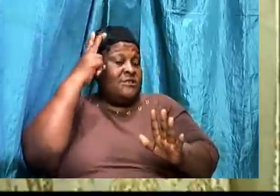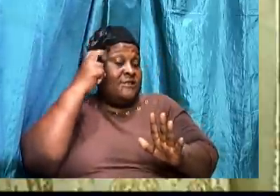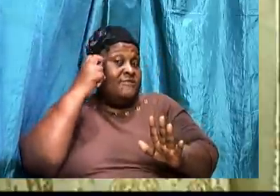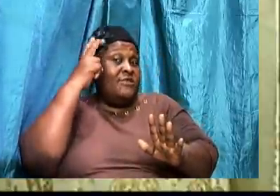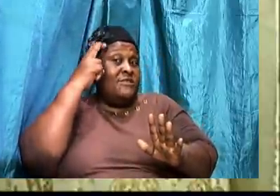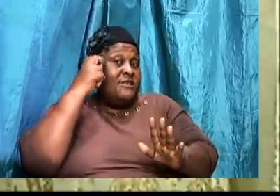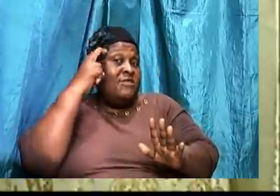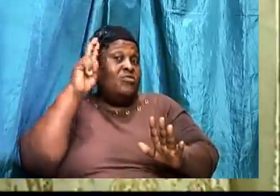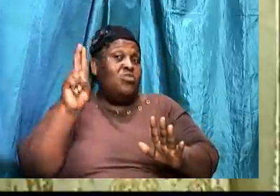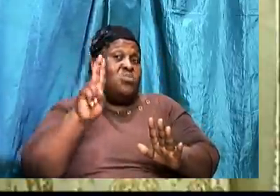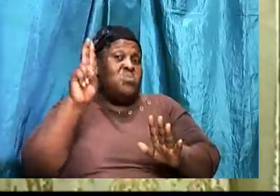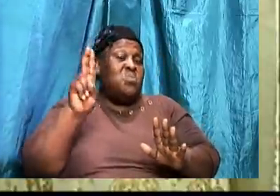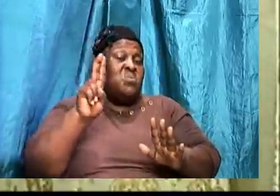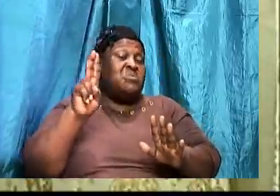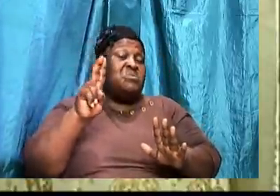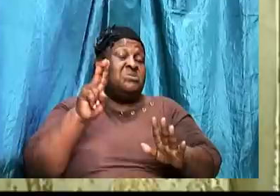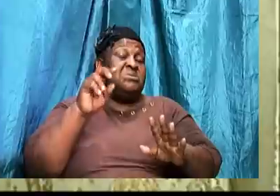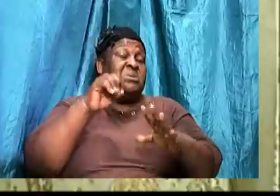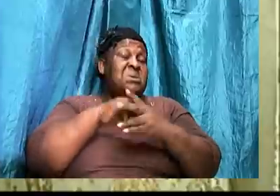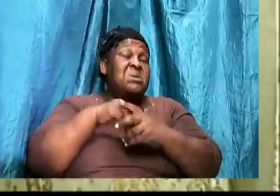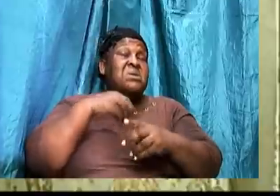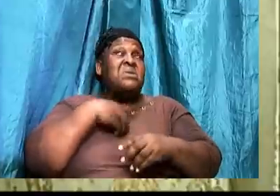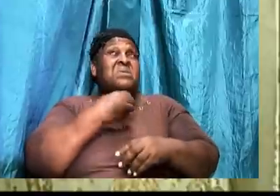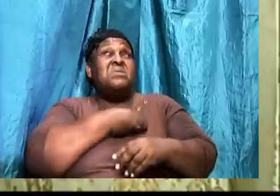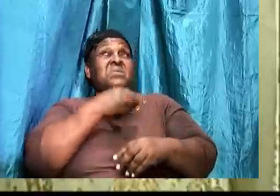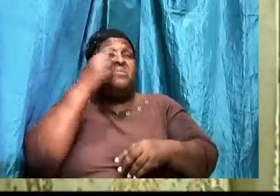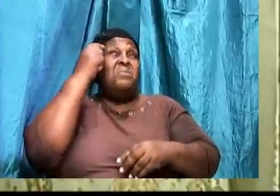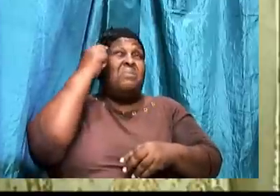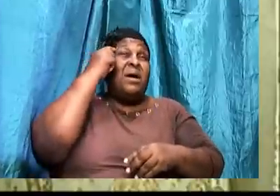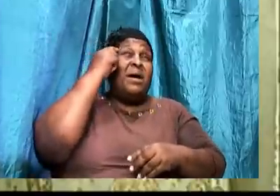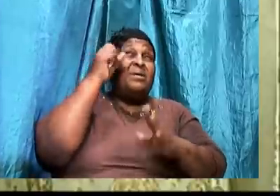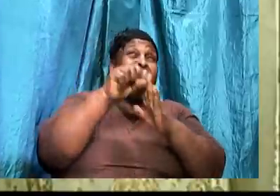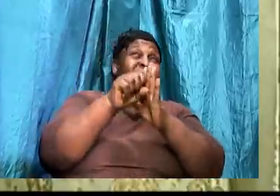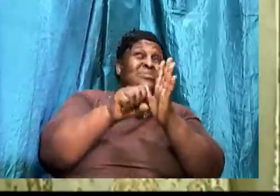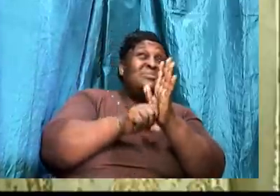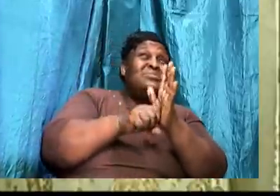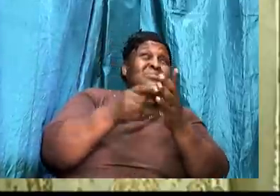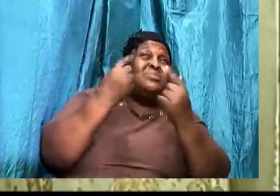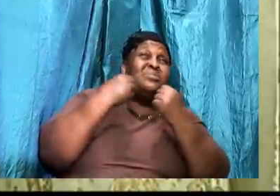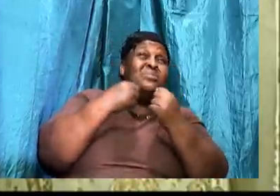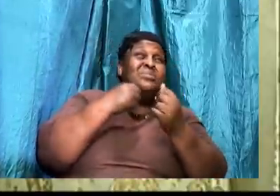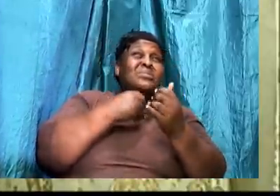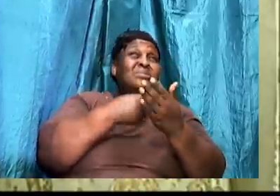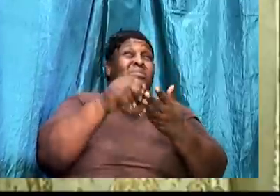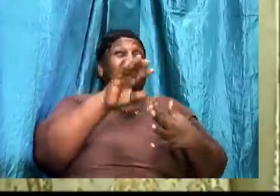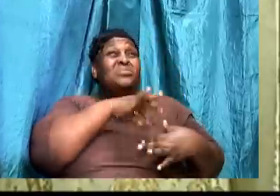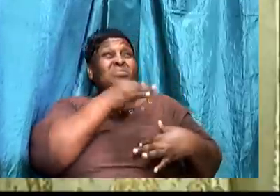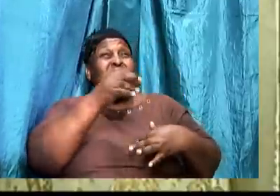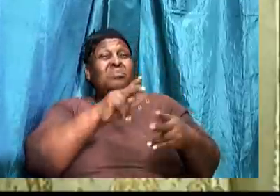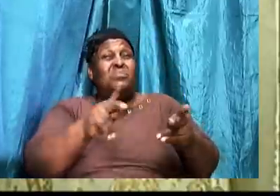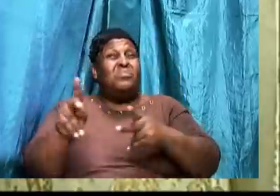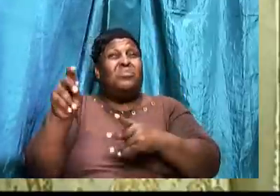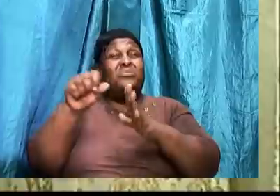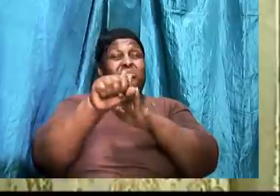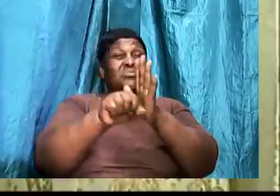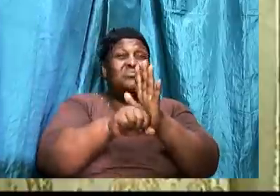And in our mind. Once the scripture come in. We are saying. Look here. It's the Holy Ghost. Put that scripture in my mind.